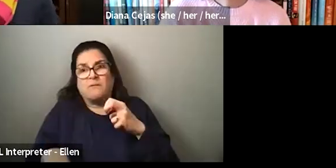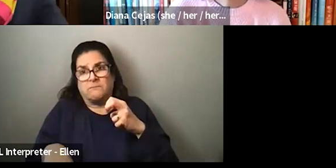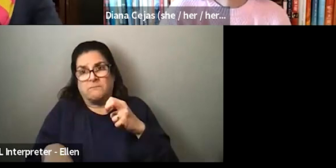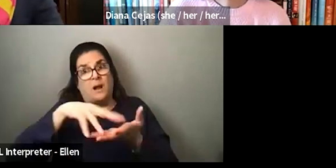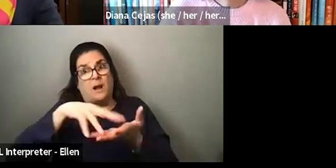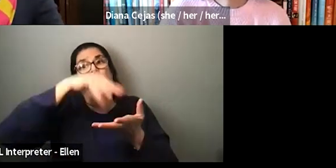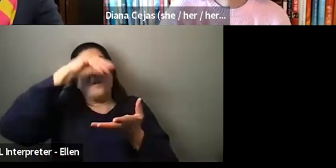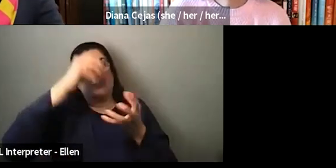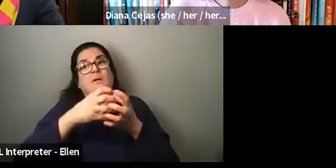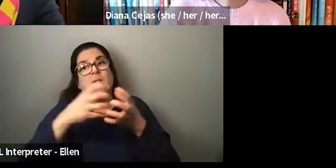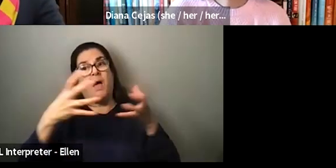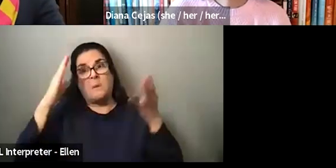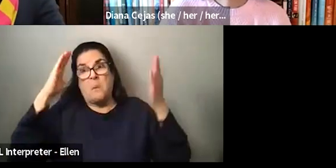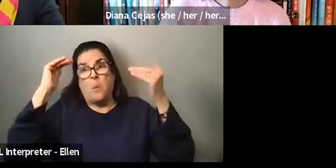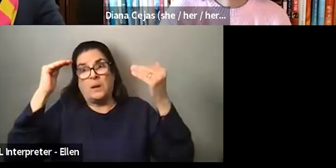others.